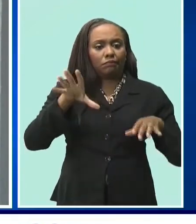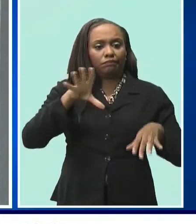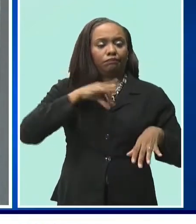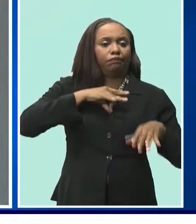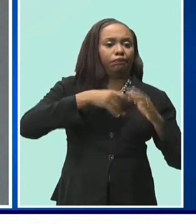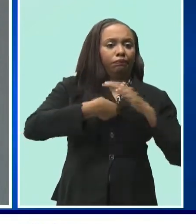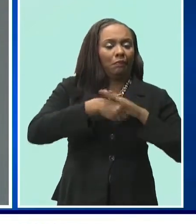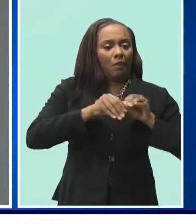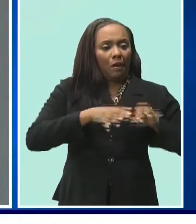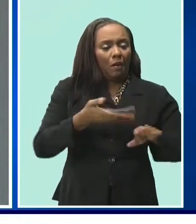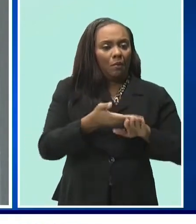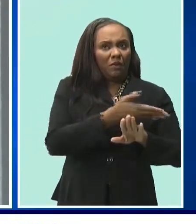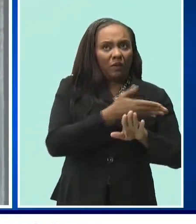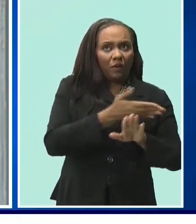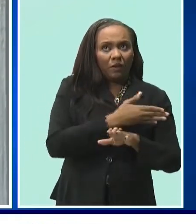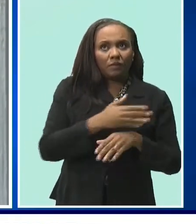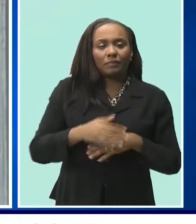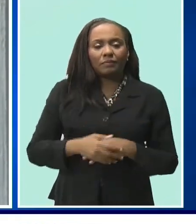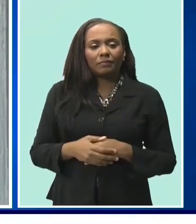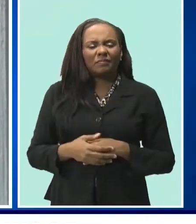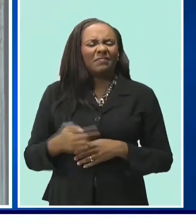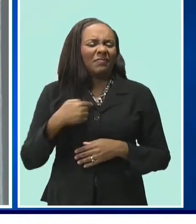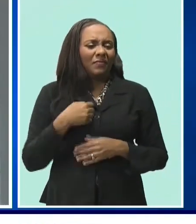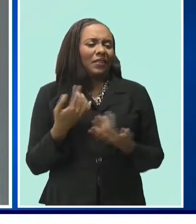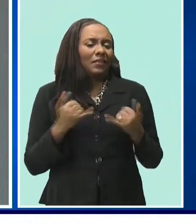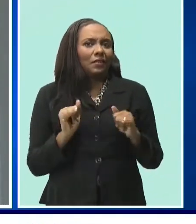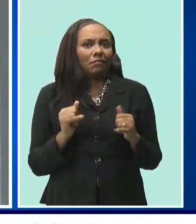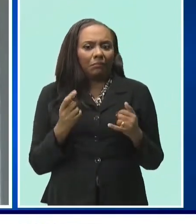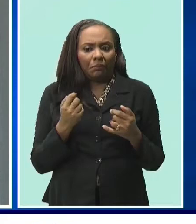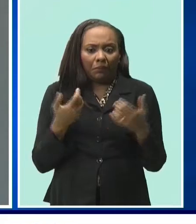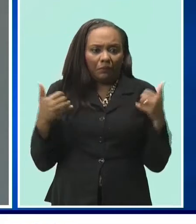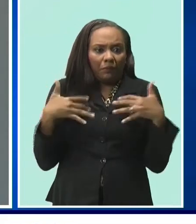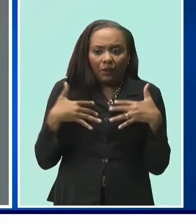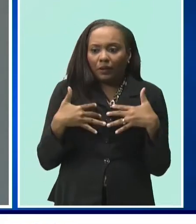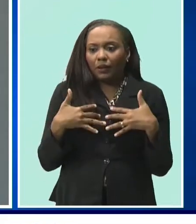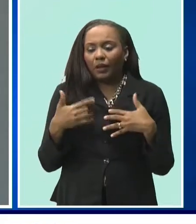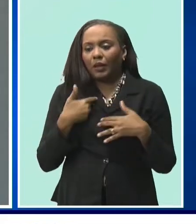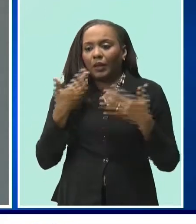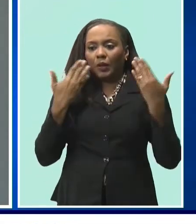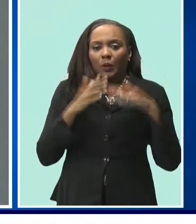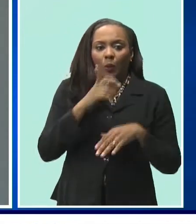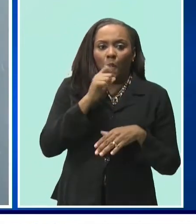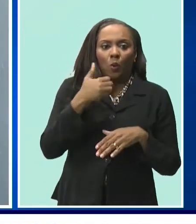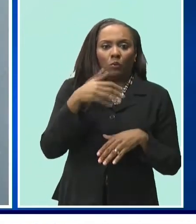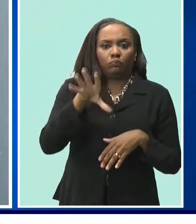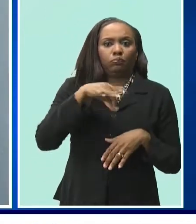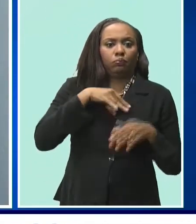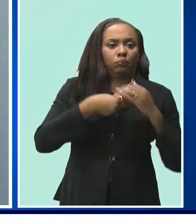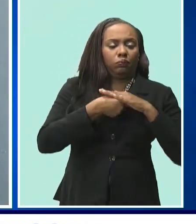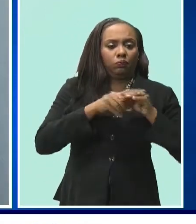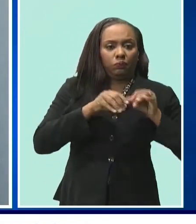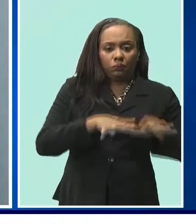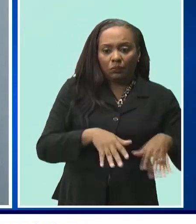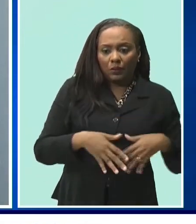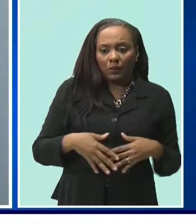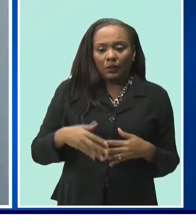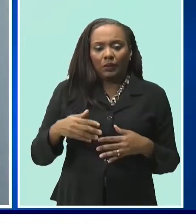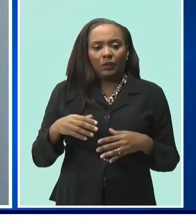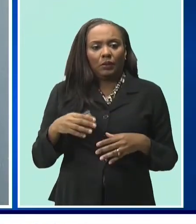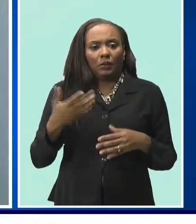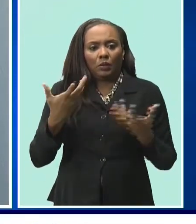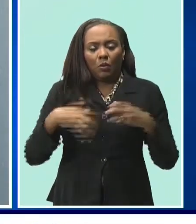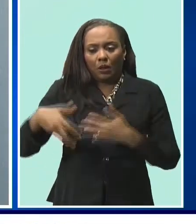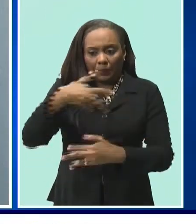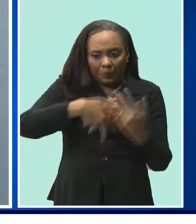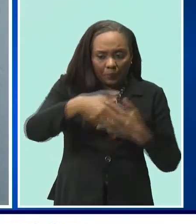still, well, it's still frightened to a certain extent because you don't know what to expect. You don't know who have it. You don't know, as they say, it is a